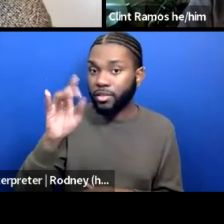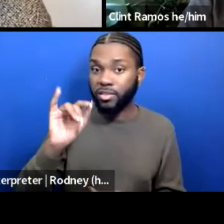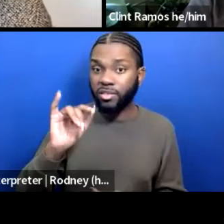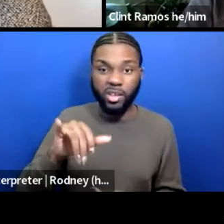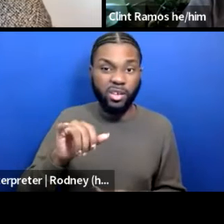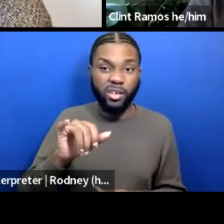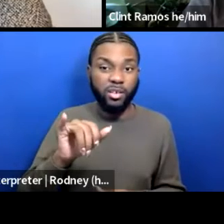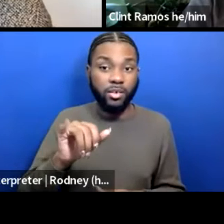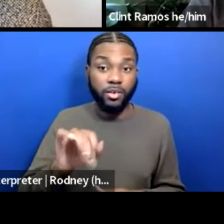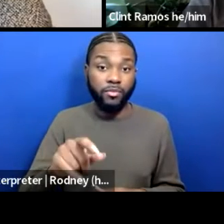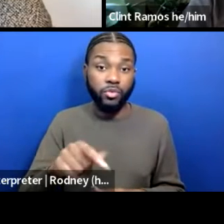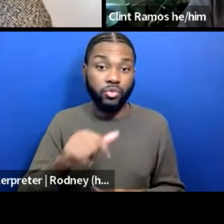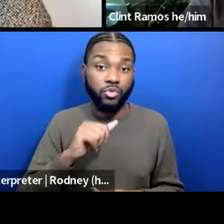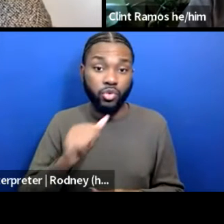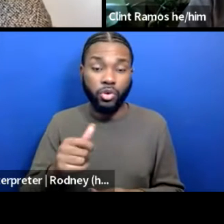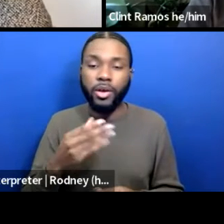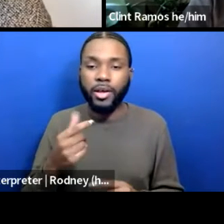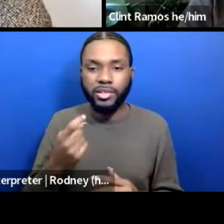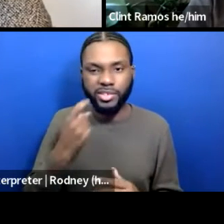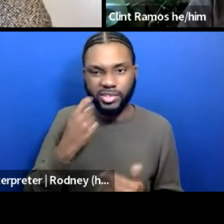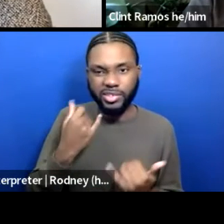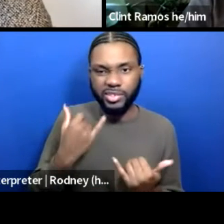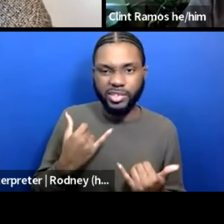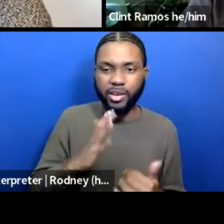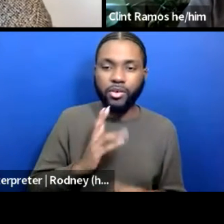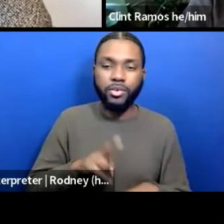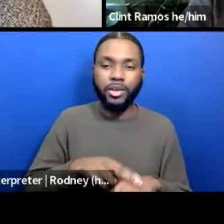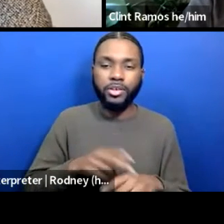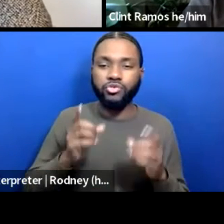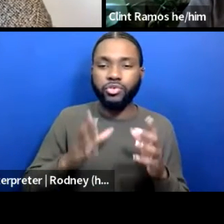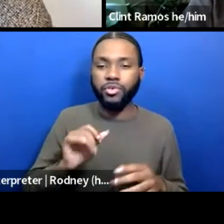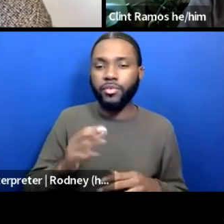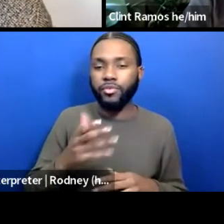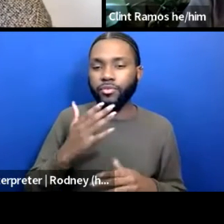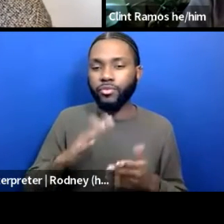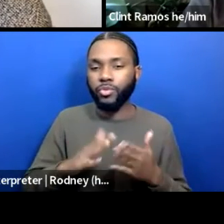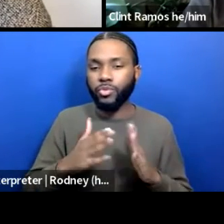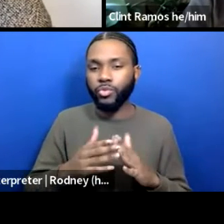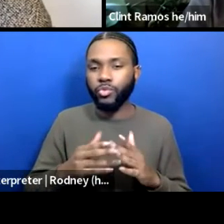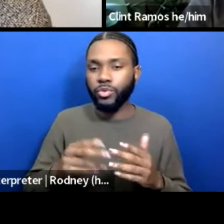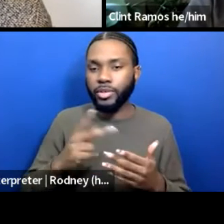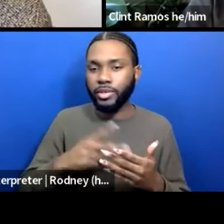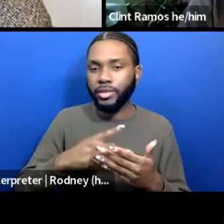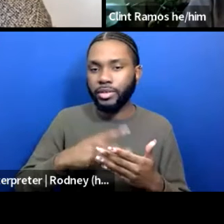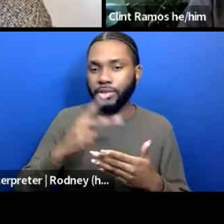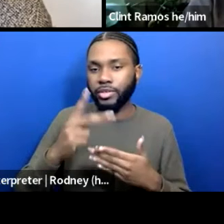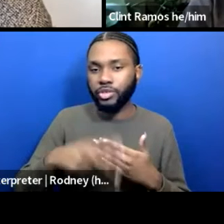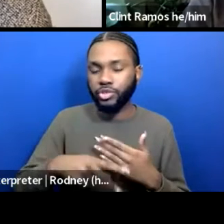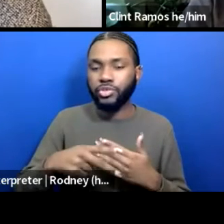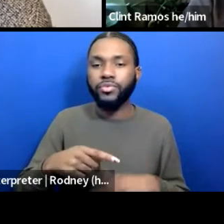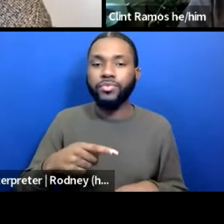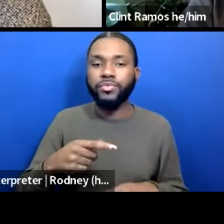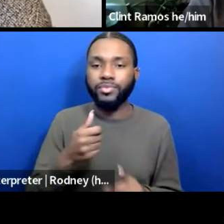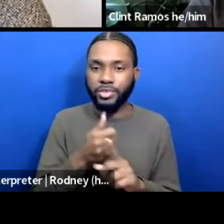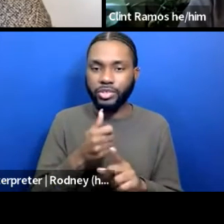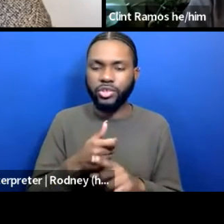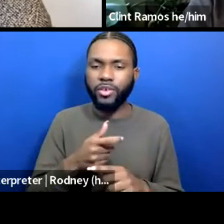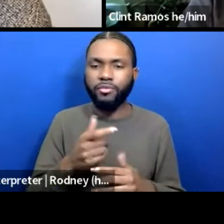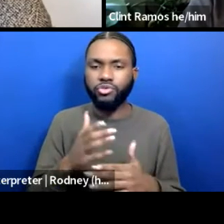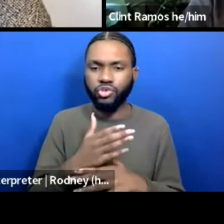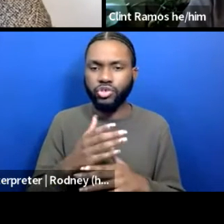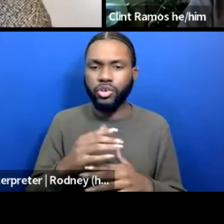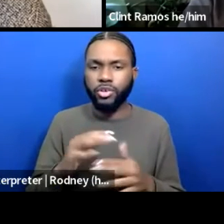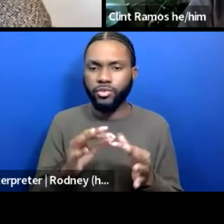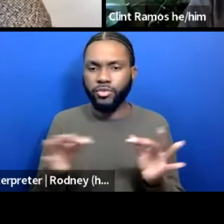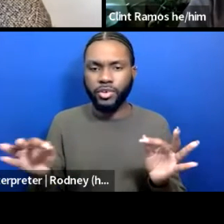and earlier today, Tamani Garza, she's our national director of community and justice initiatives, shared the phrase that institutions